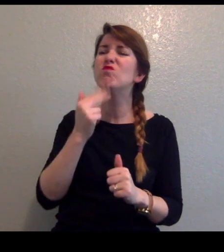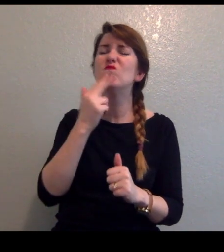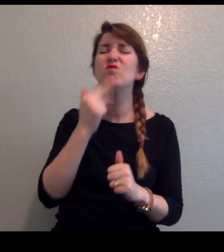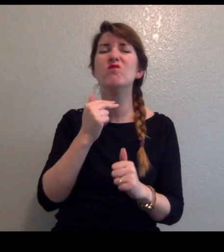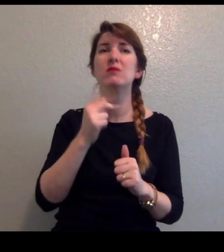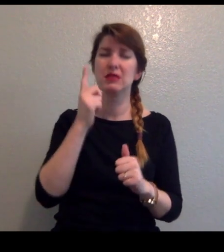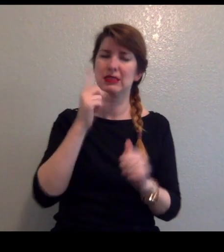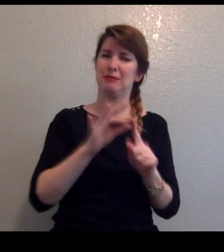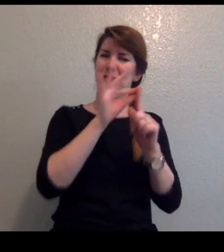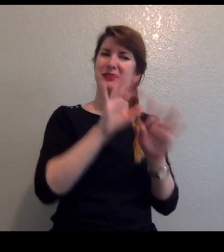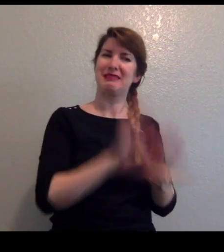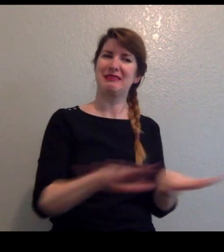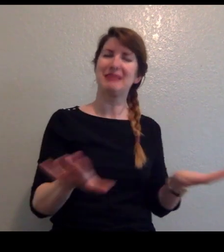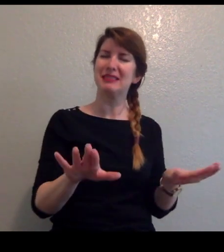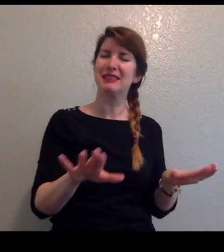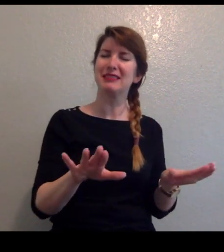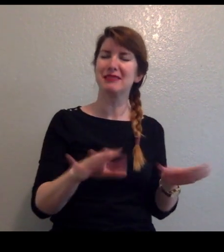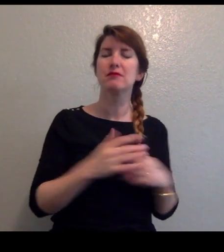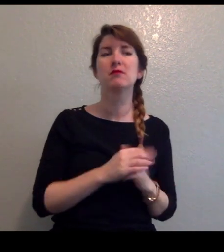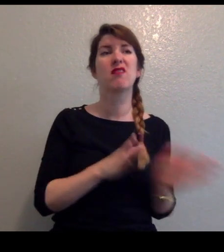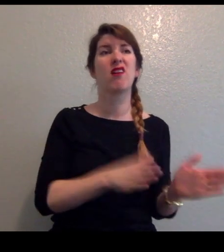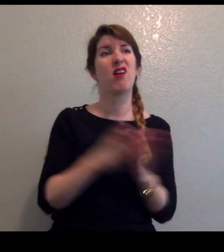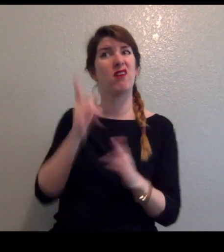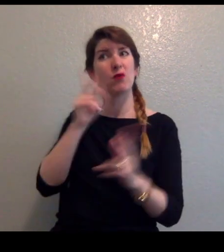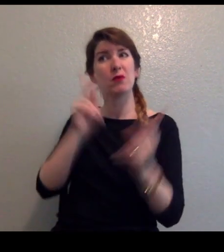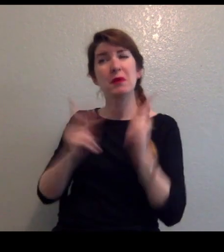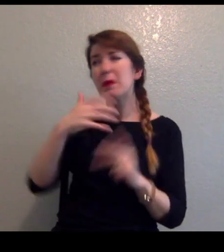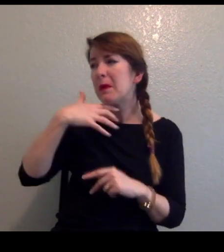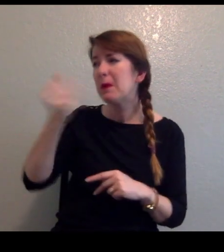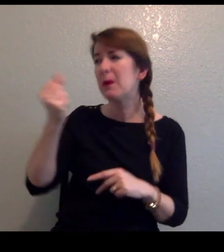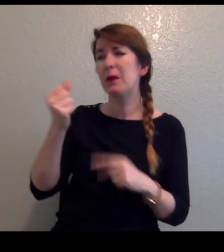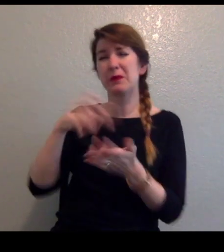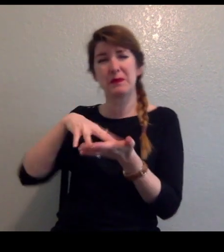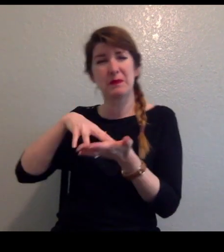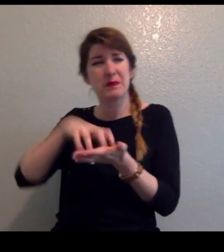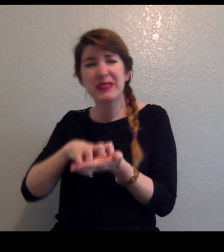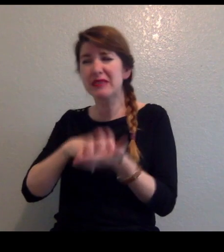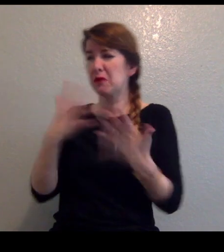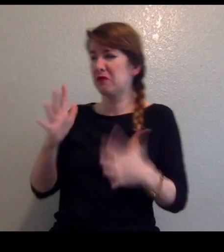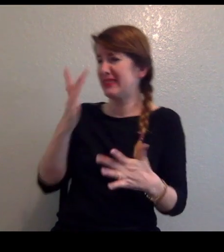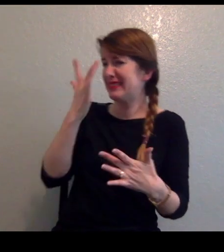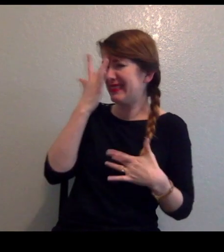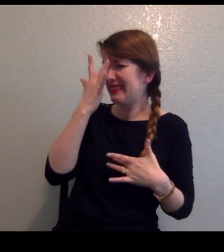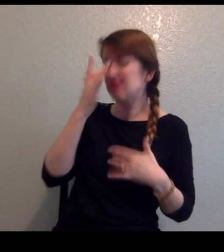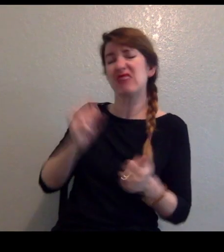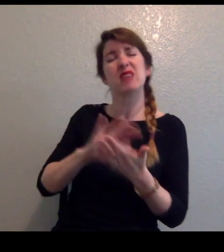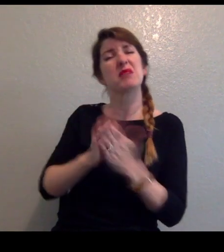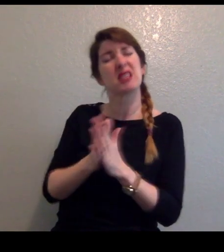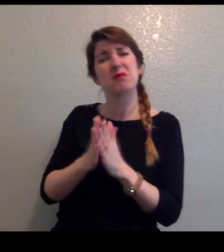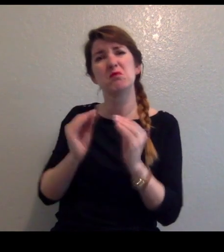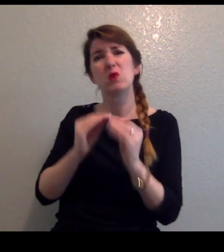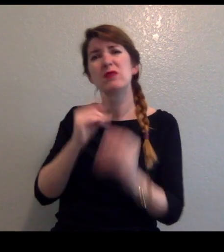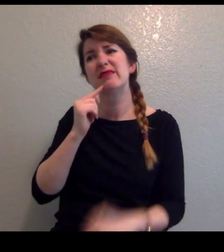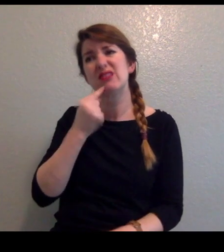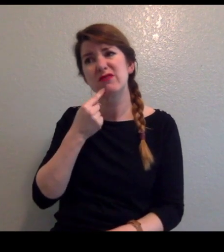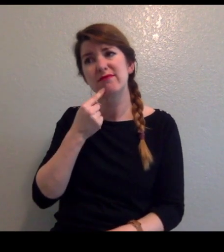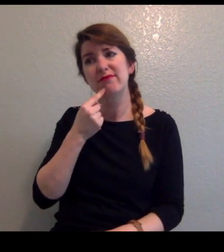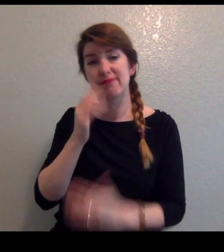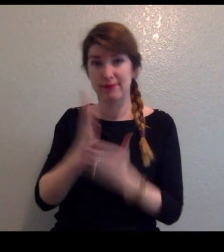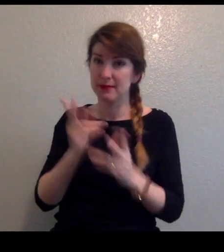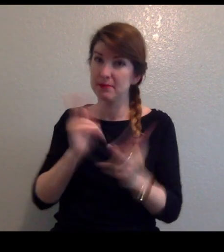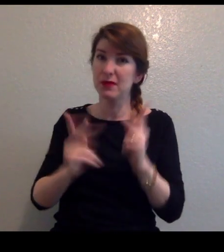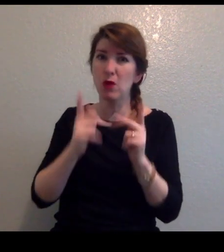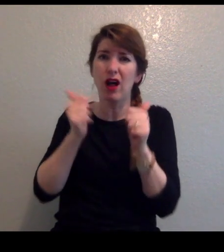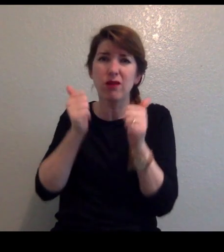defenses, COVID-19 can become more severe and require medical treatment. Some people get seriously ill,